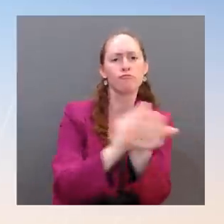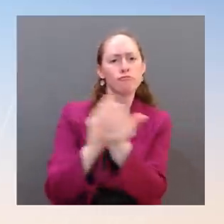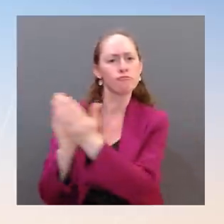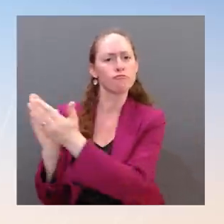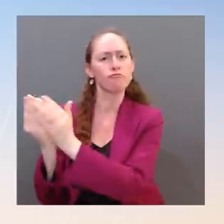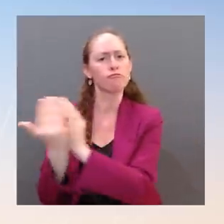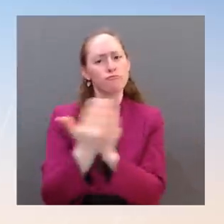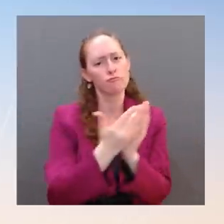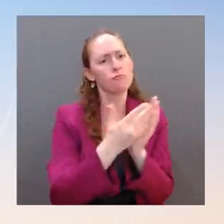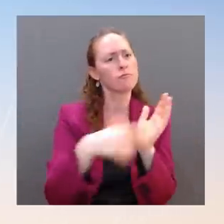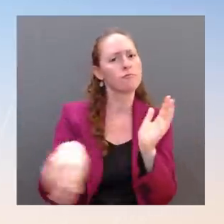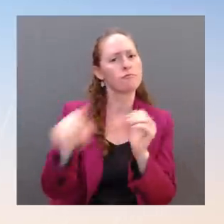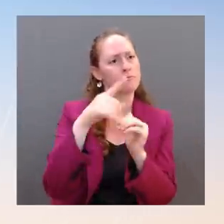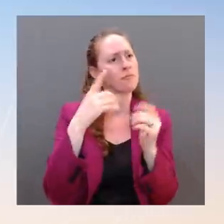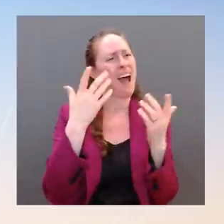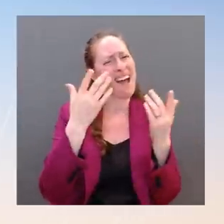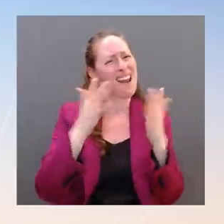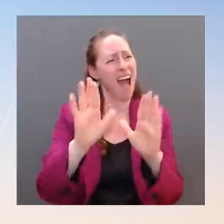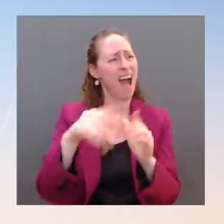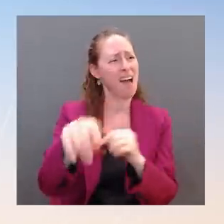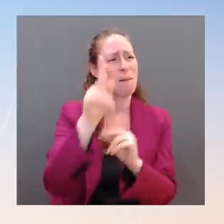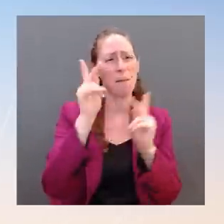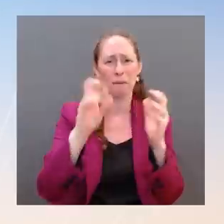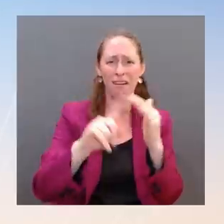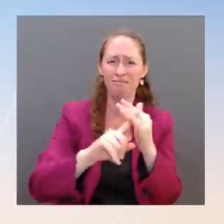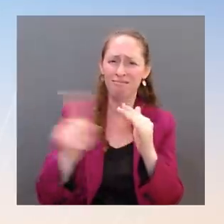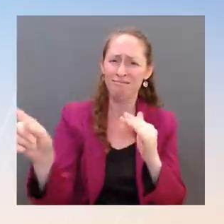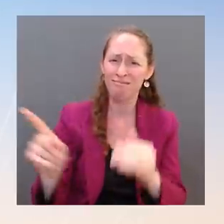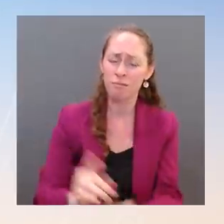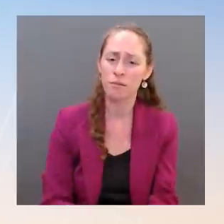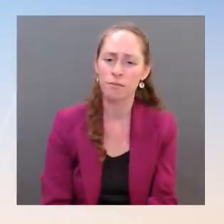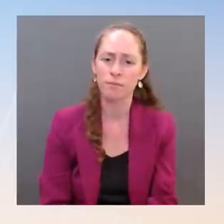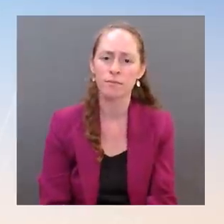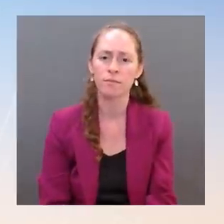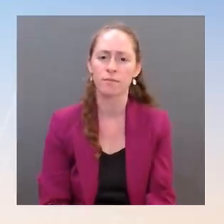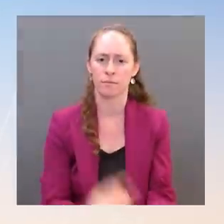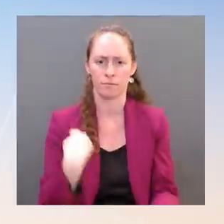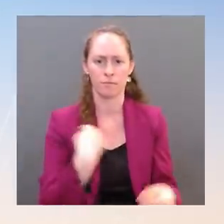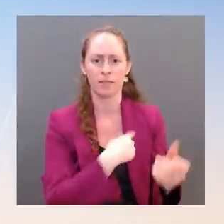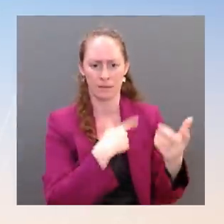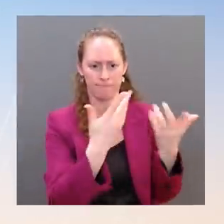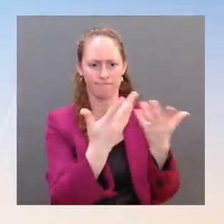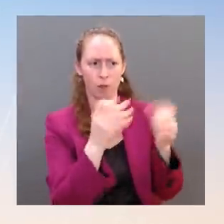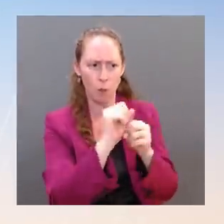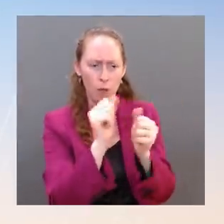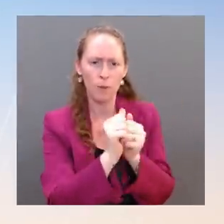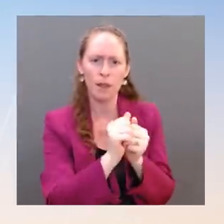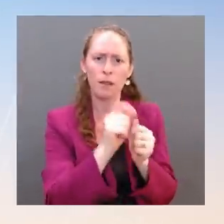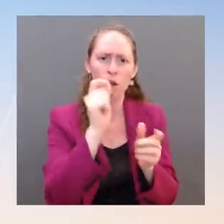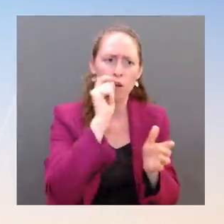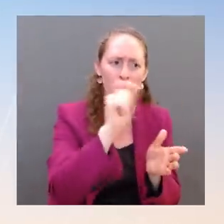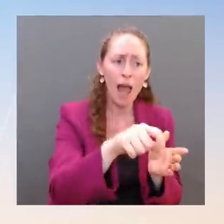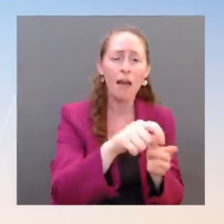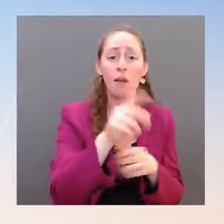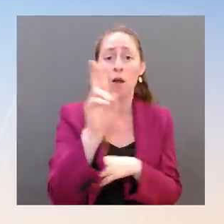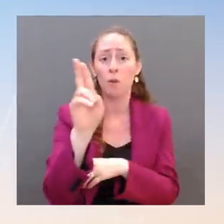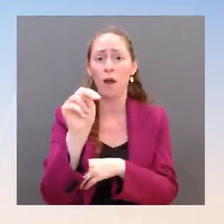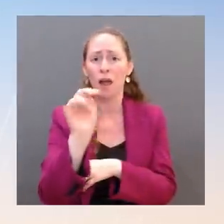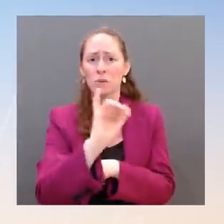and the United Nations on this issue, as well as other allies and partners, and we are supporting efforts to facilitate